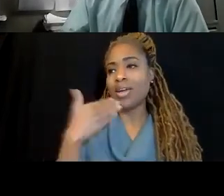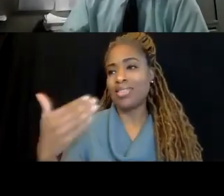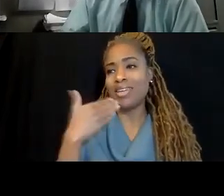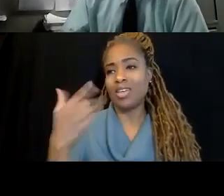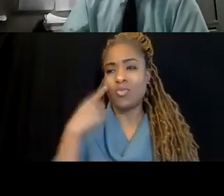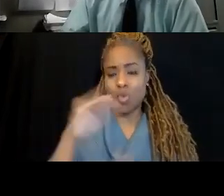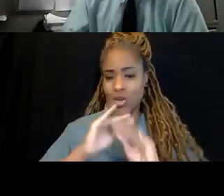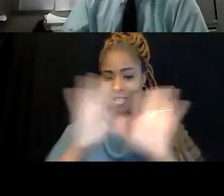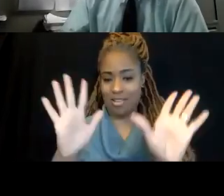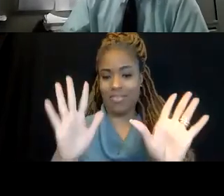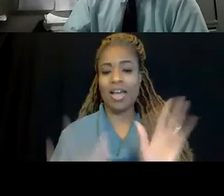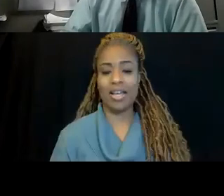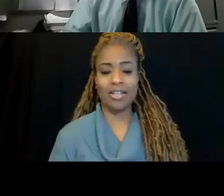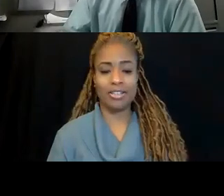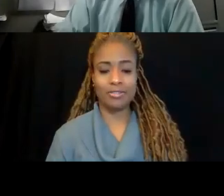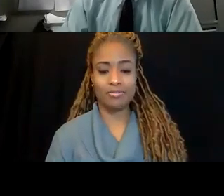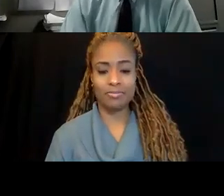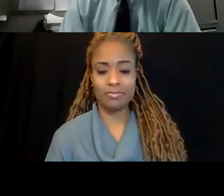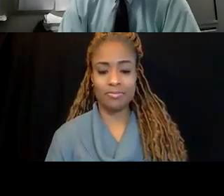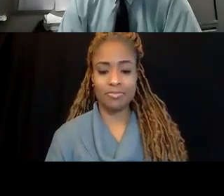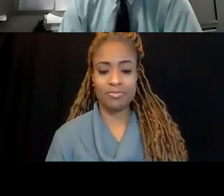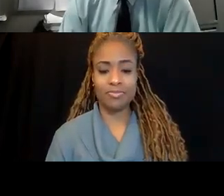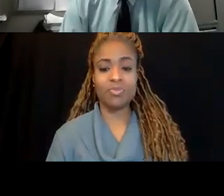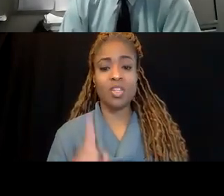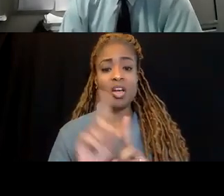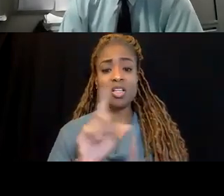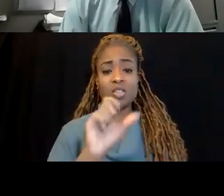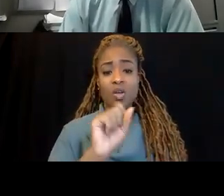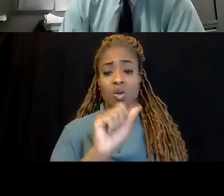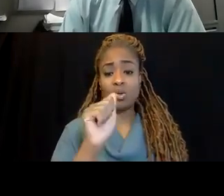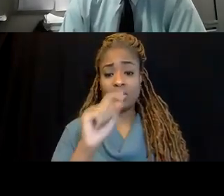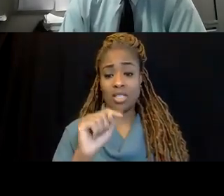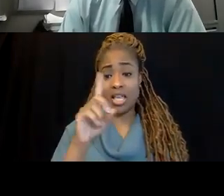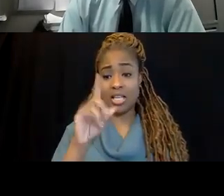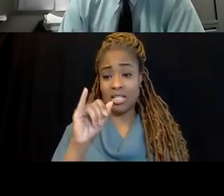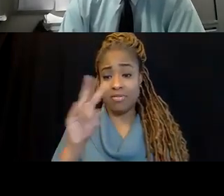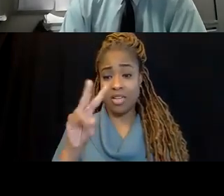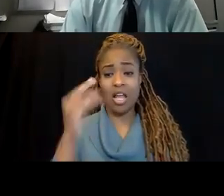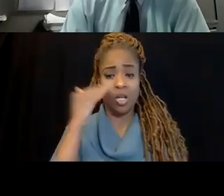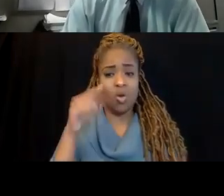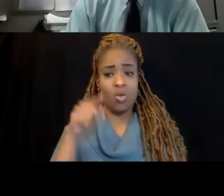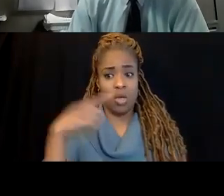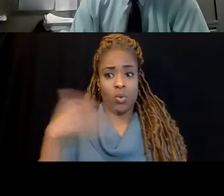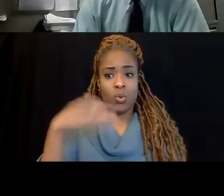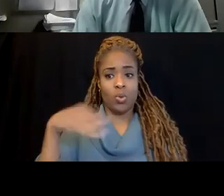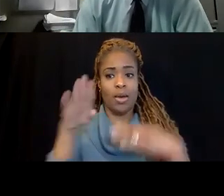clarification. Yes. Yes. SET division also. I know they've been very busy